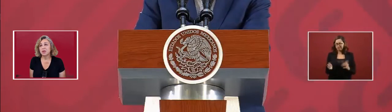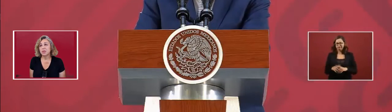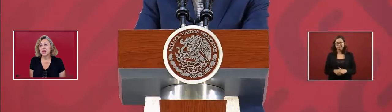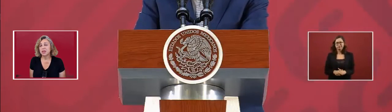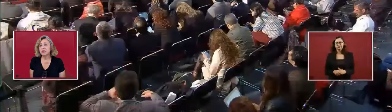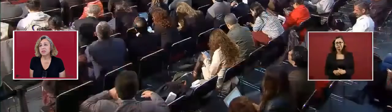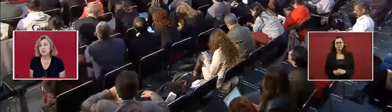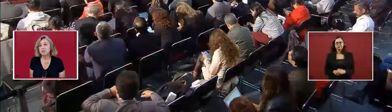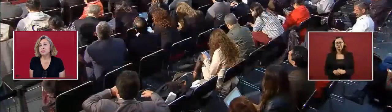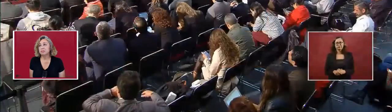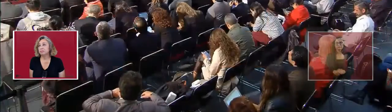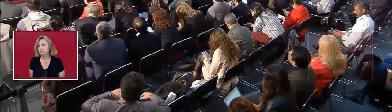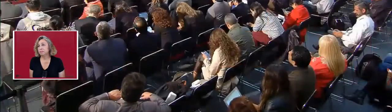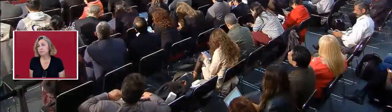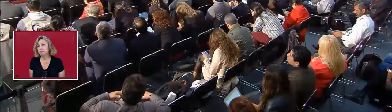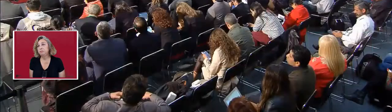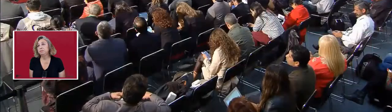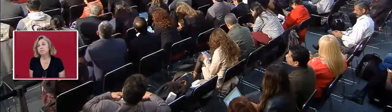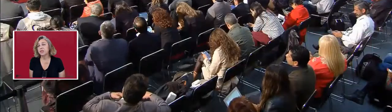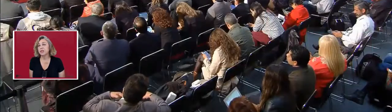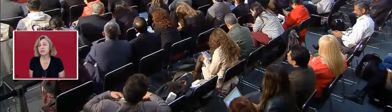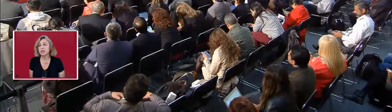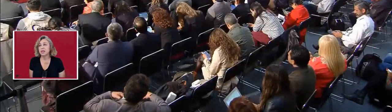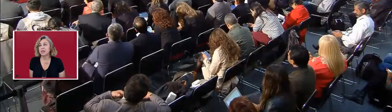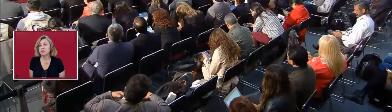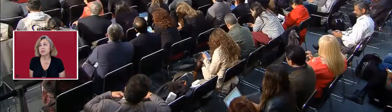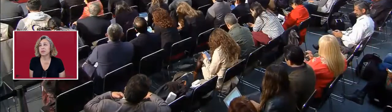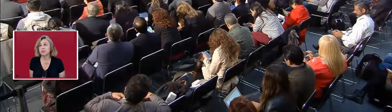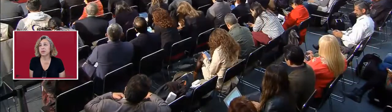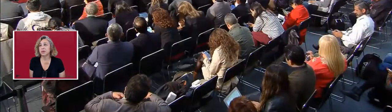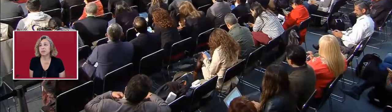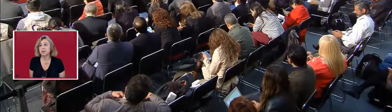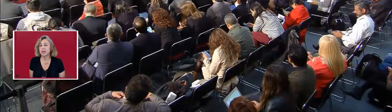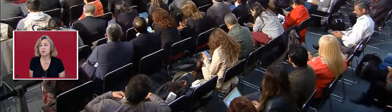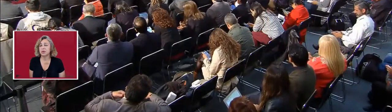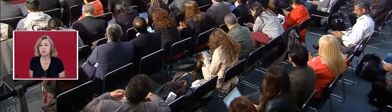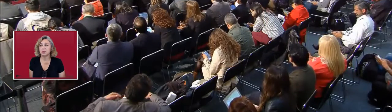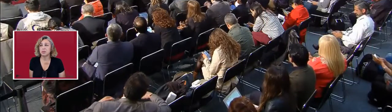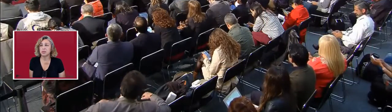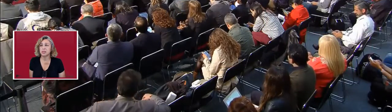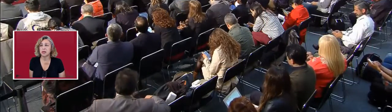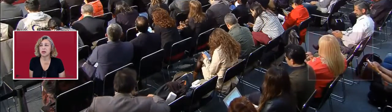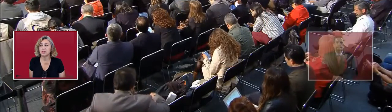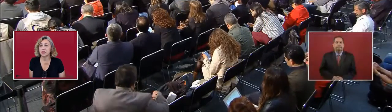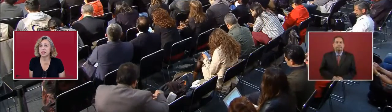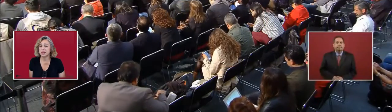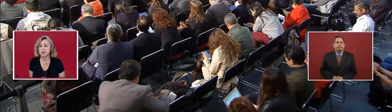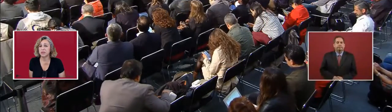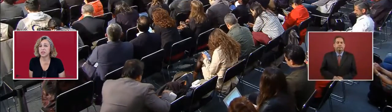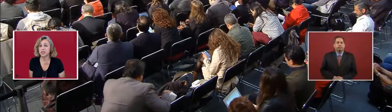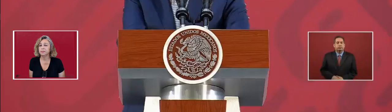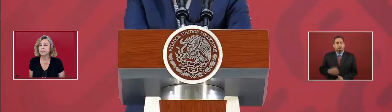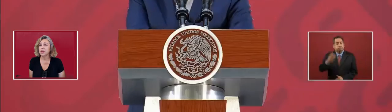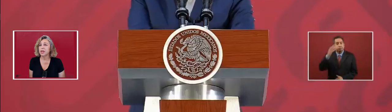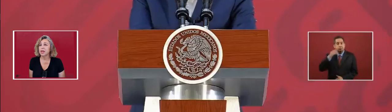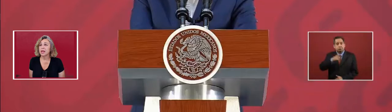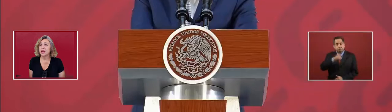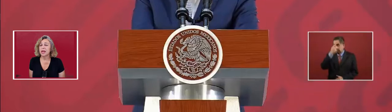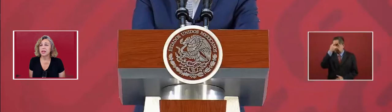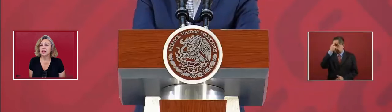You know what they used to do? You what they used to do? The only thing that was an important thing was the contracts and the corruption.